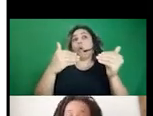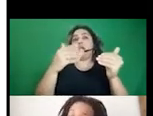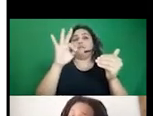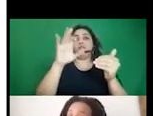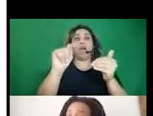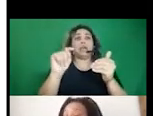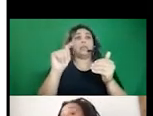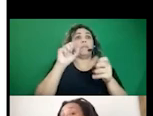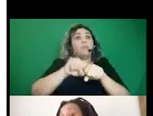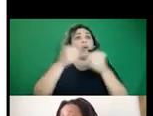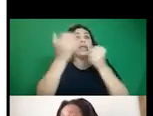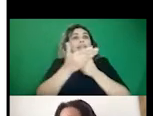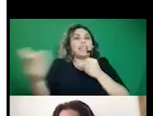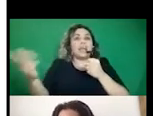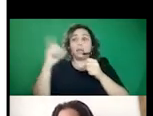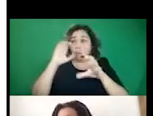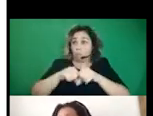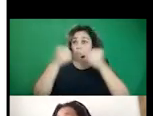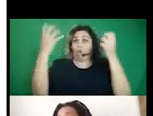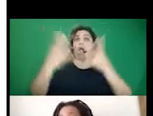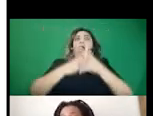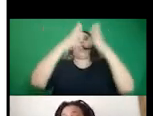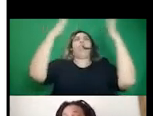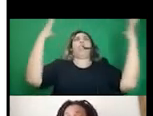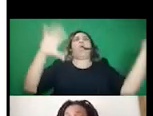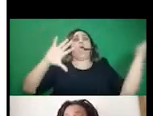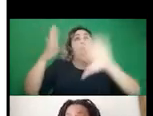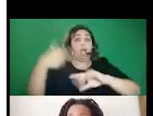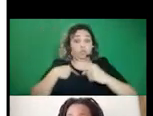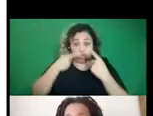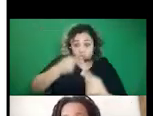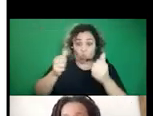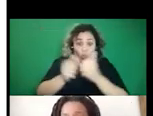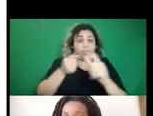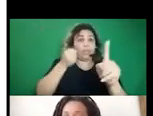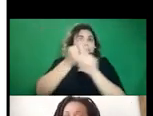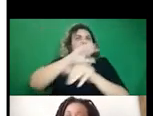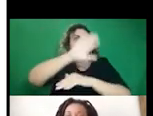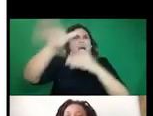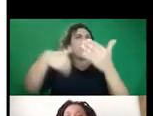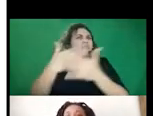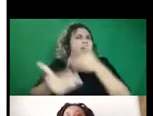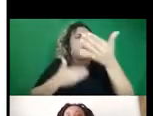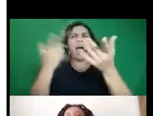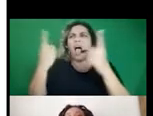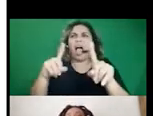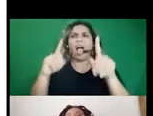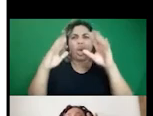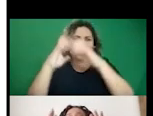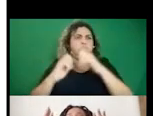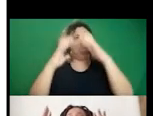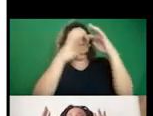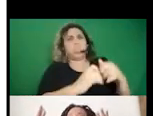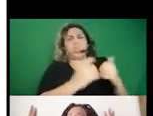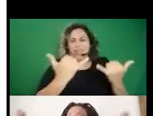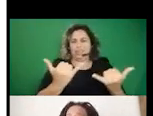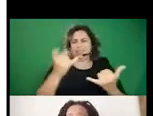literally move fast and broke a whole lot of things. And now we're struggling and dealing with the impacts of that. And like, these are